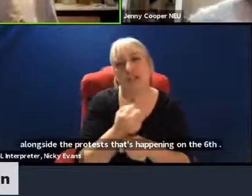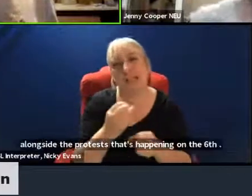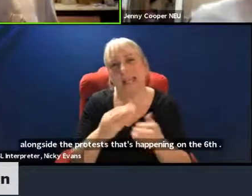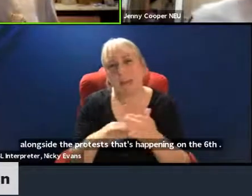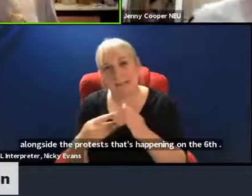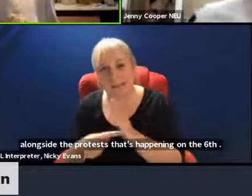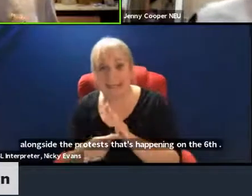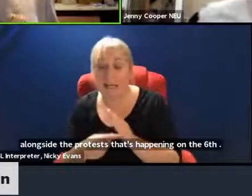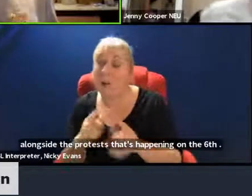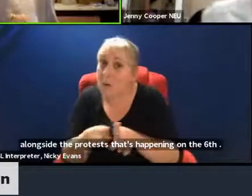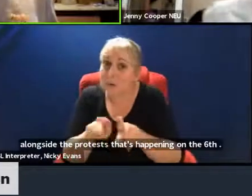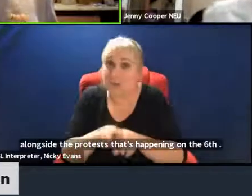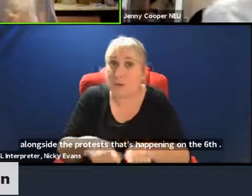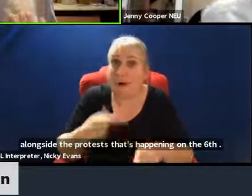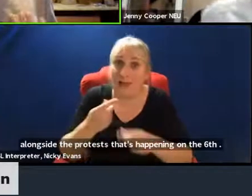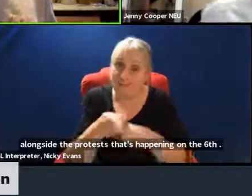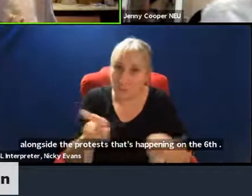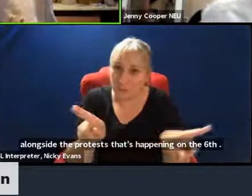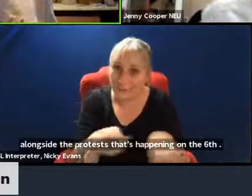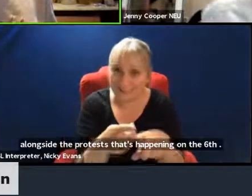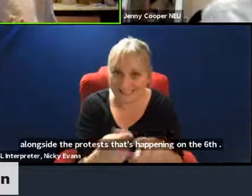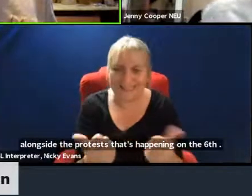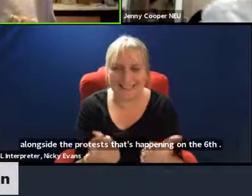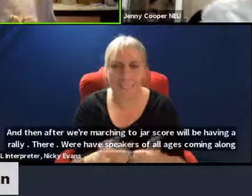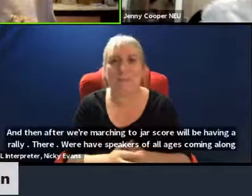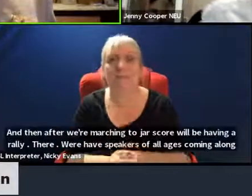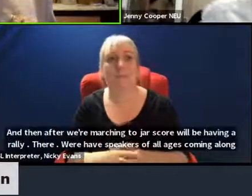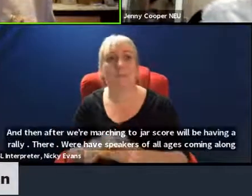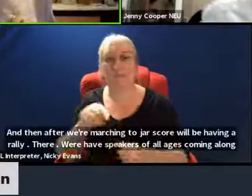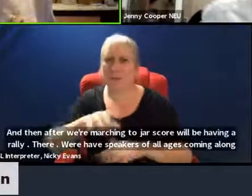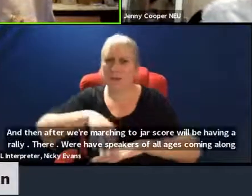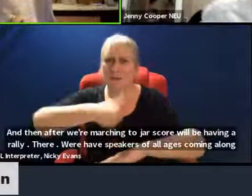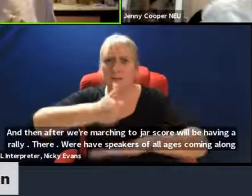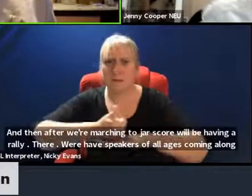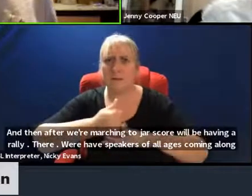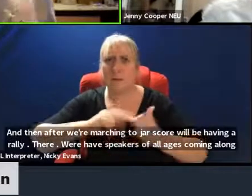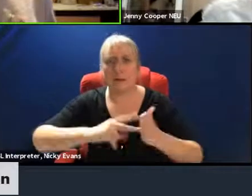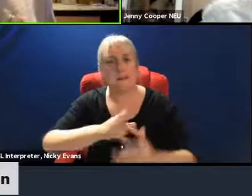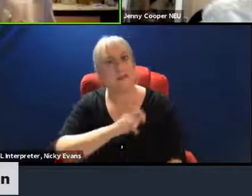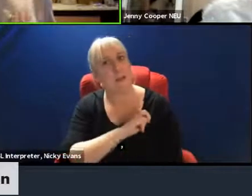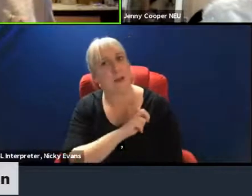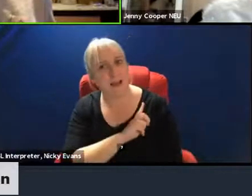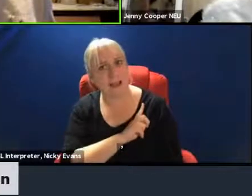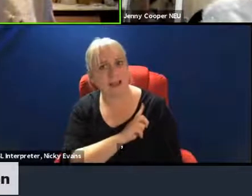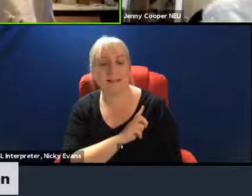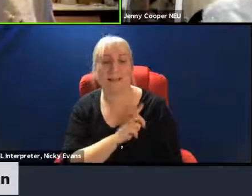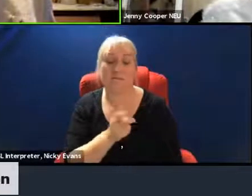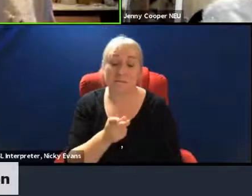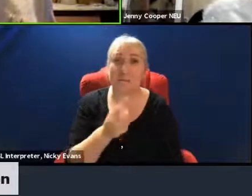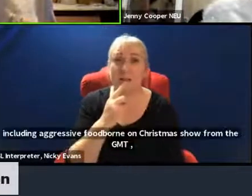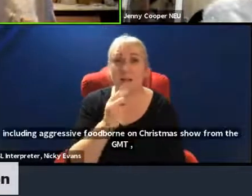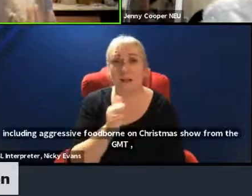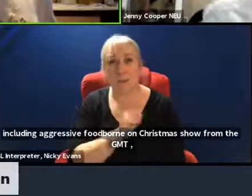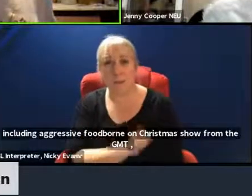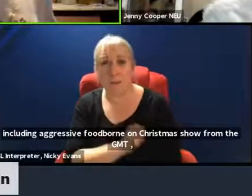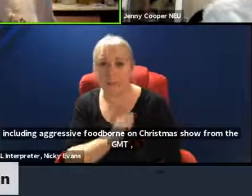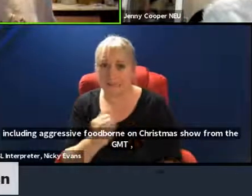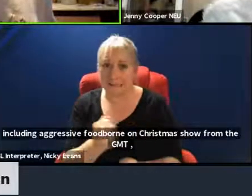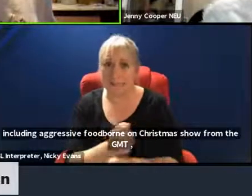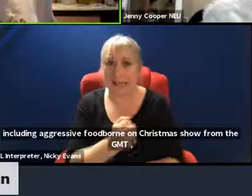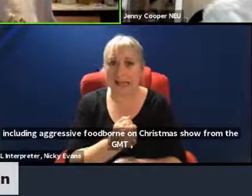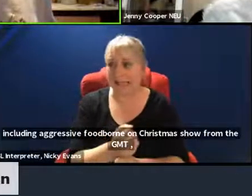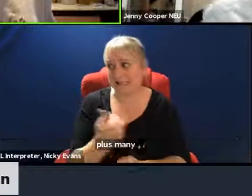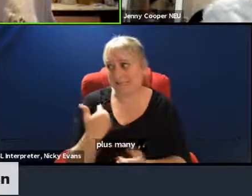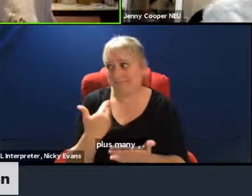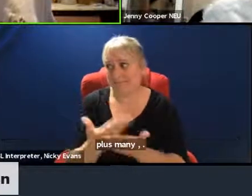as well. But I think the reason why we're doing this, especially at COP, you know, the pledges that have been made ahead break